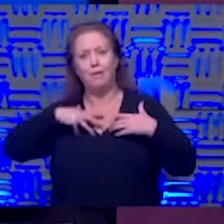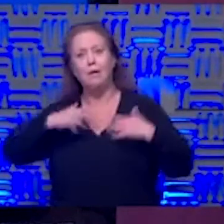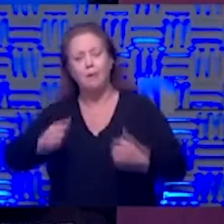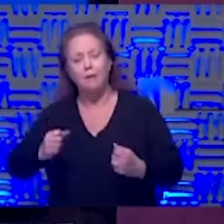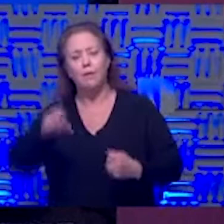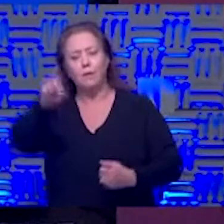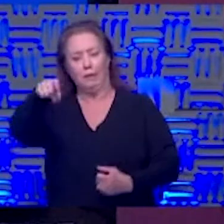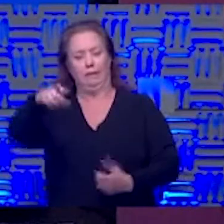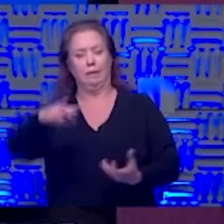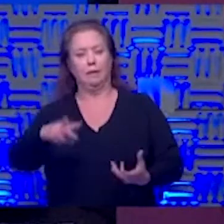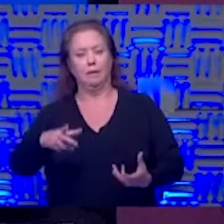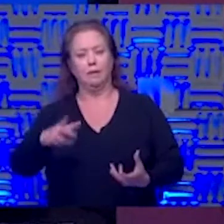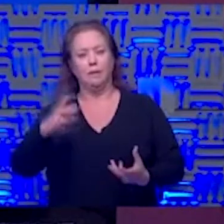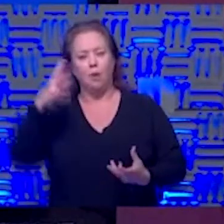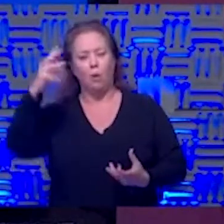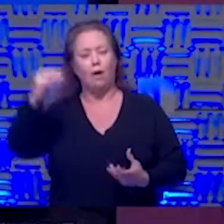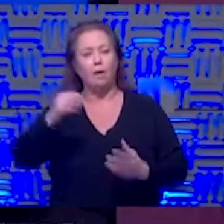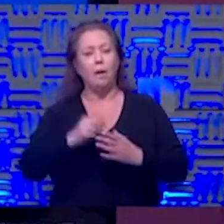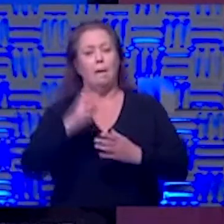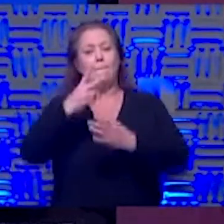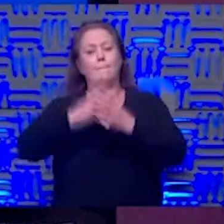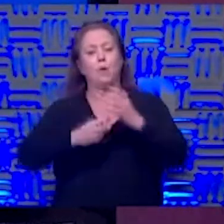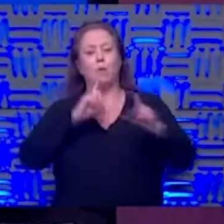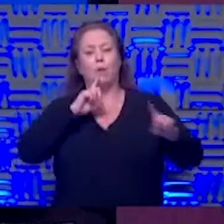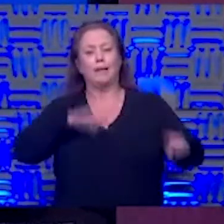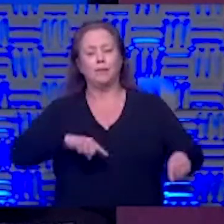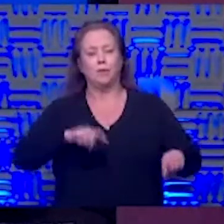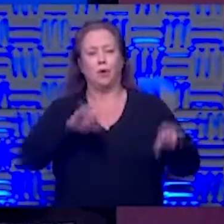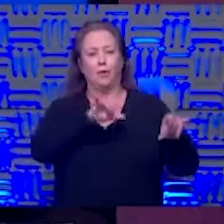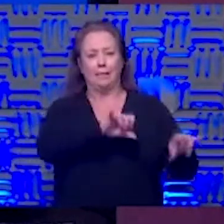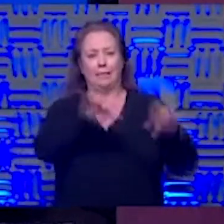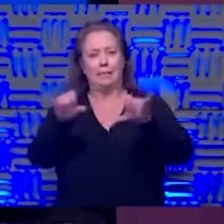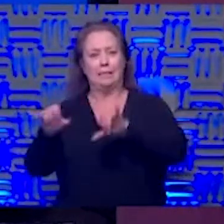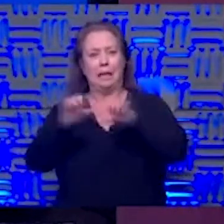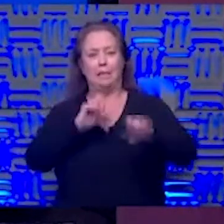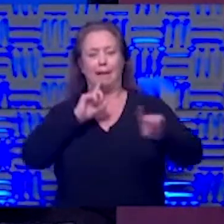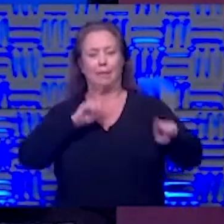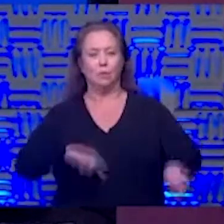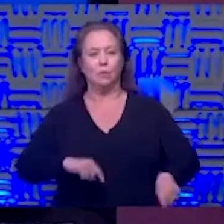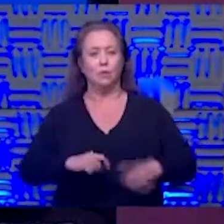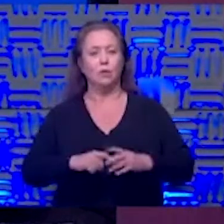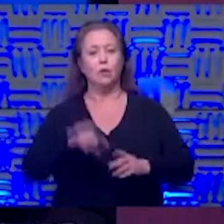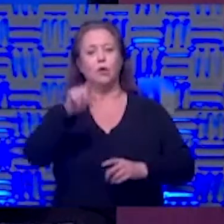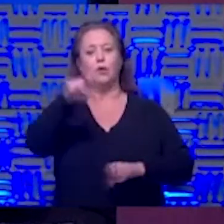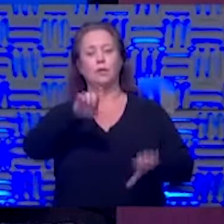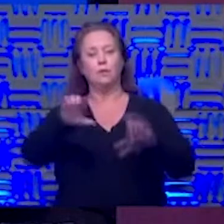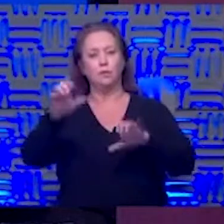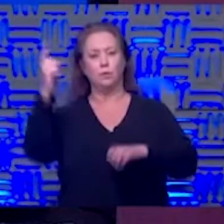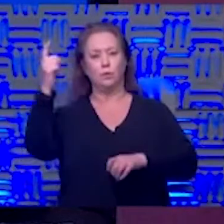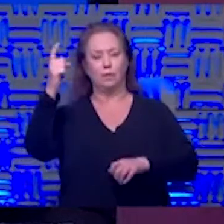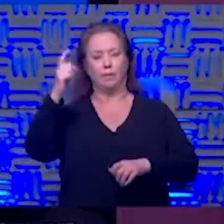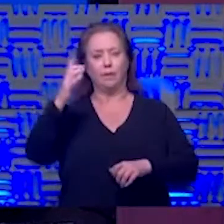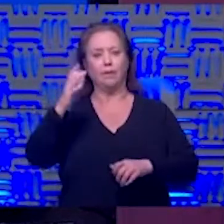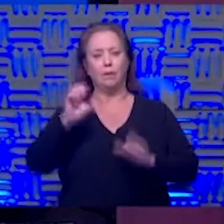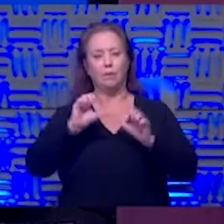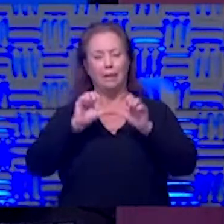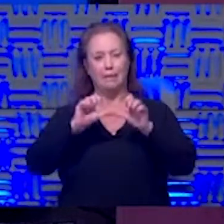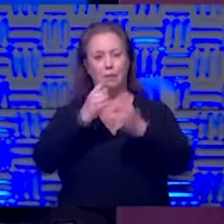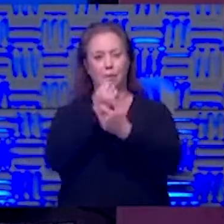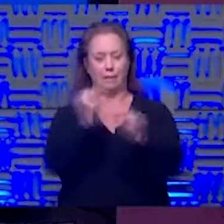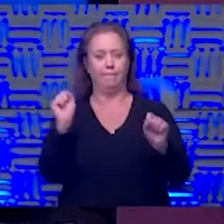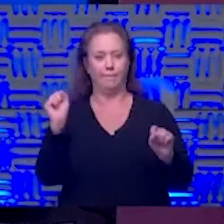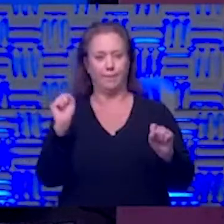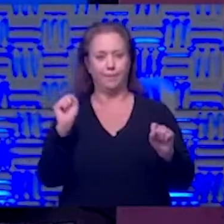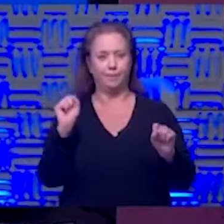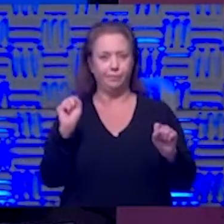on both of those okay but because both of those answers are really the same answer you got to do something that's going to keep you safe